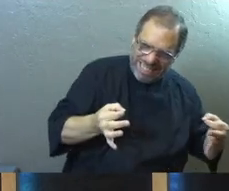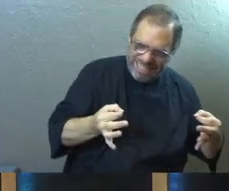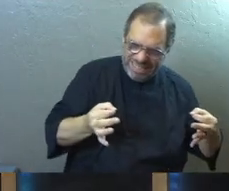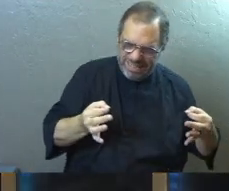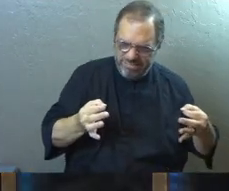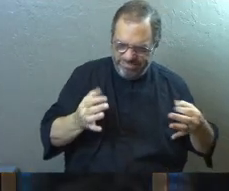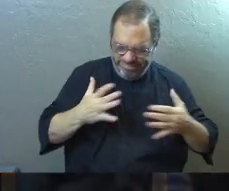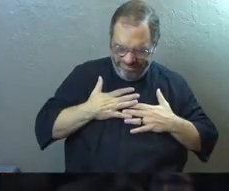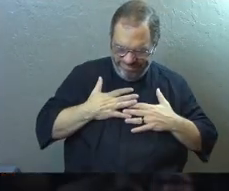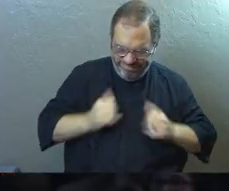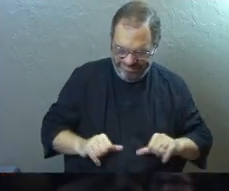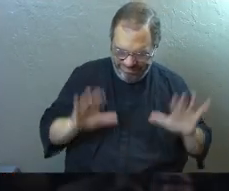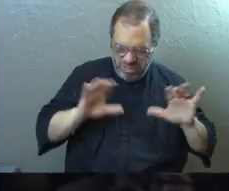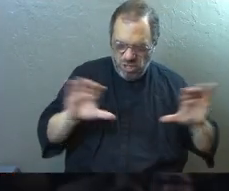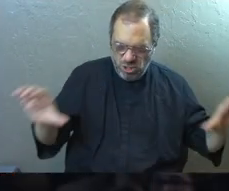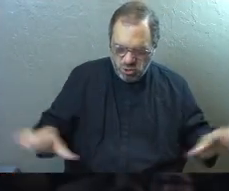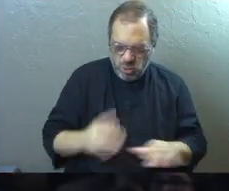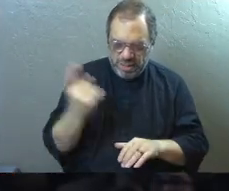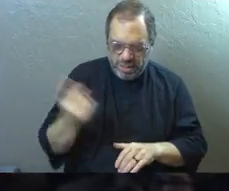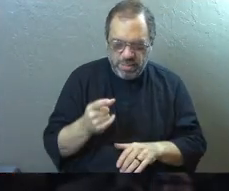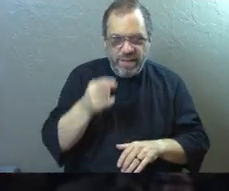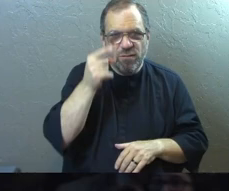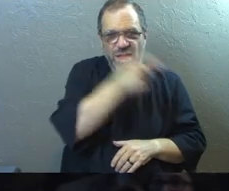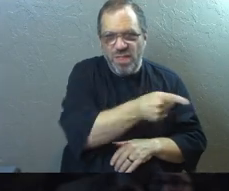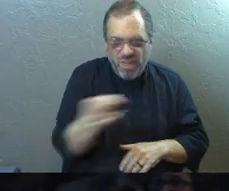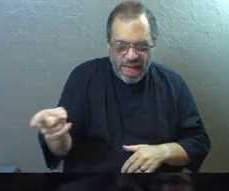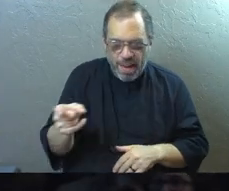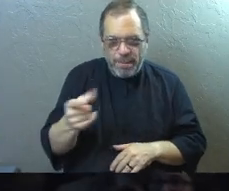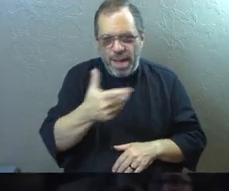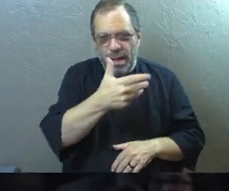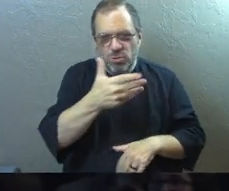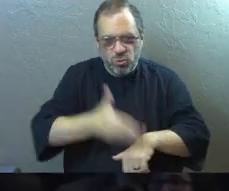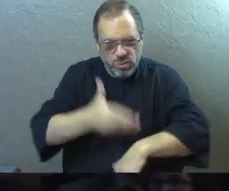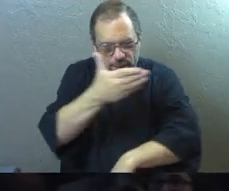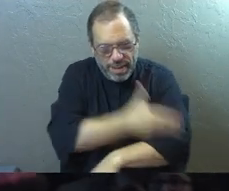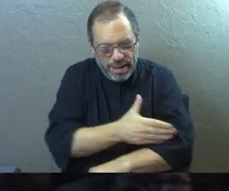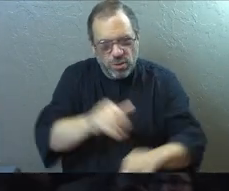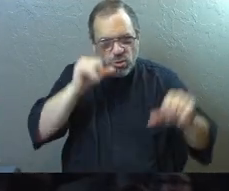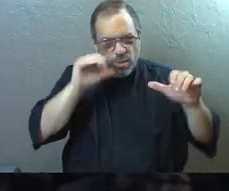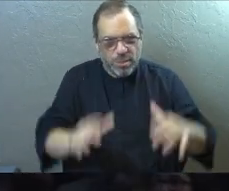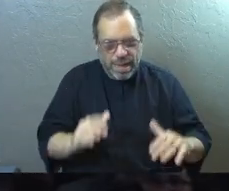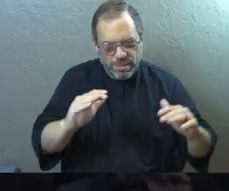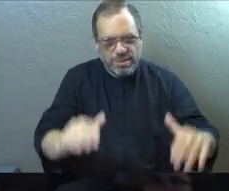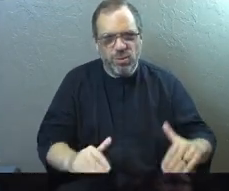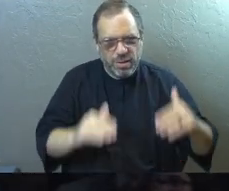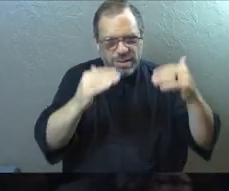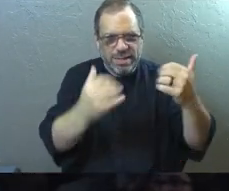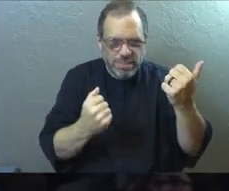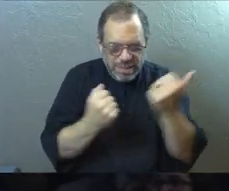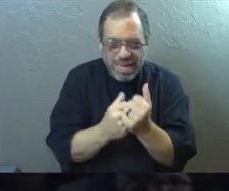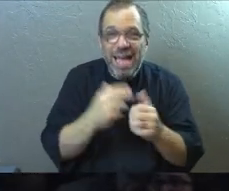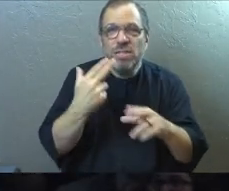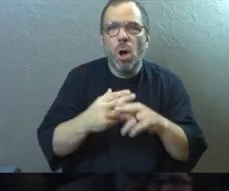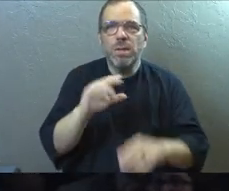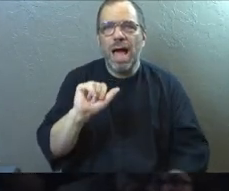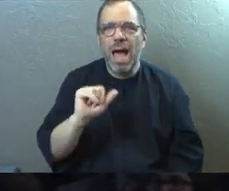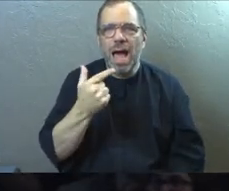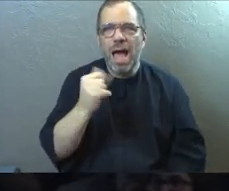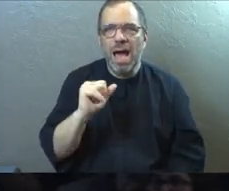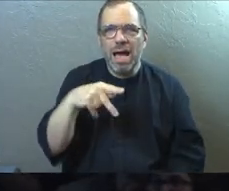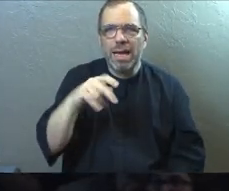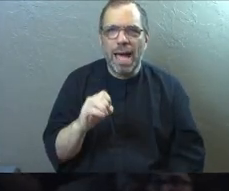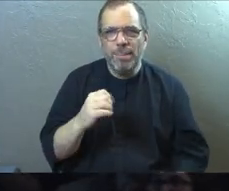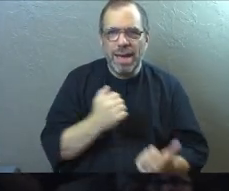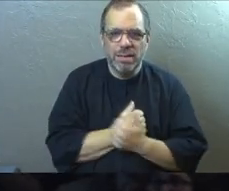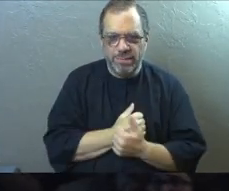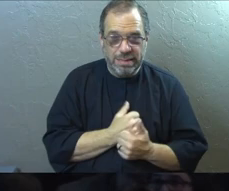selfless love. It's that doing something for them to better them, bless them, lift them up. It's agape love. I don't